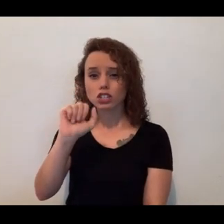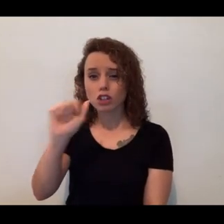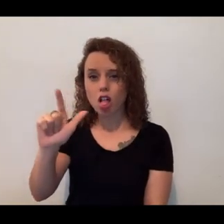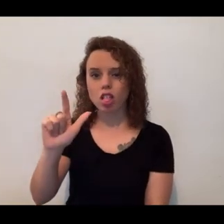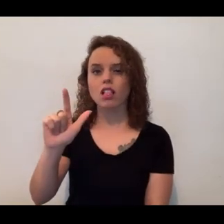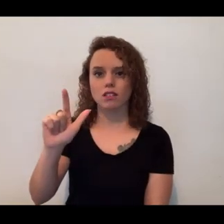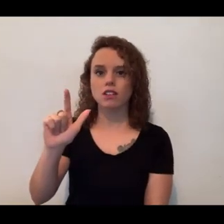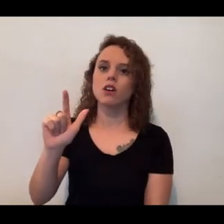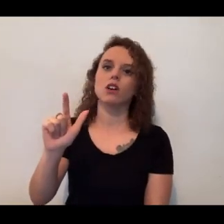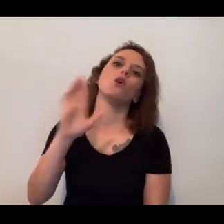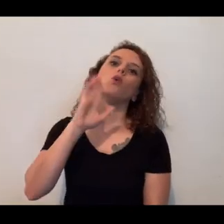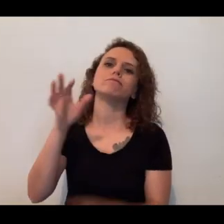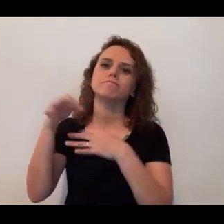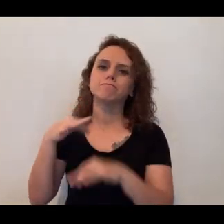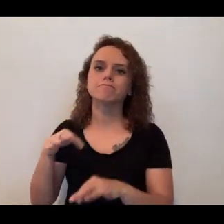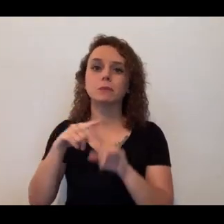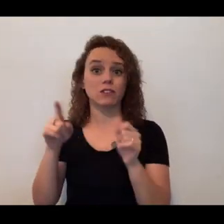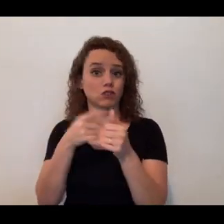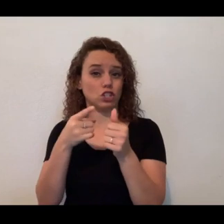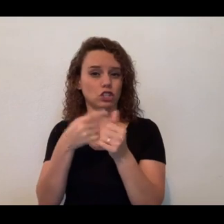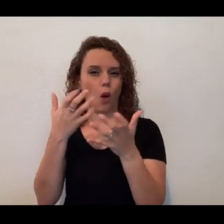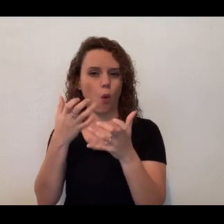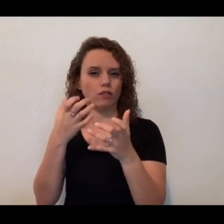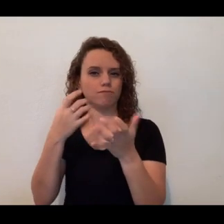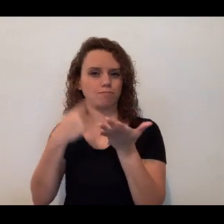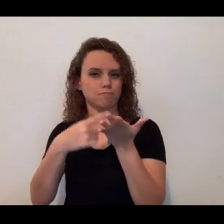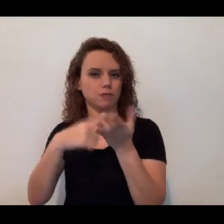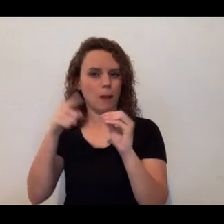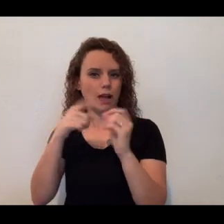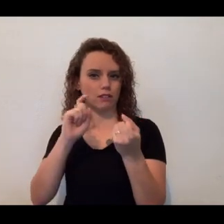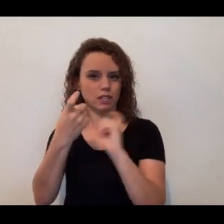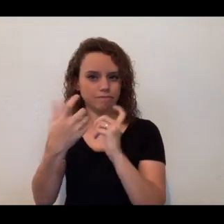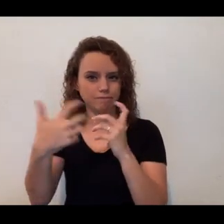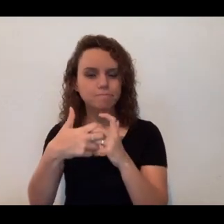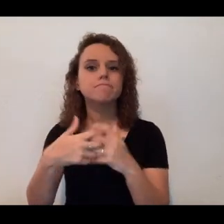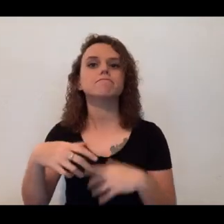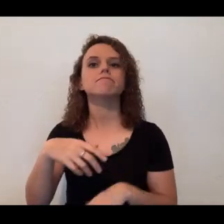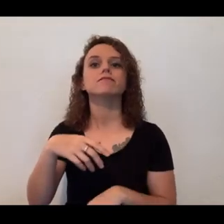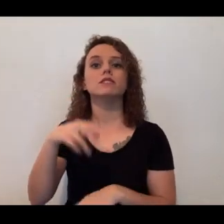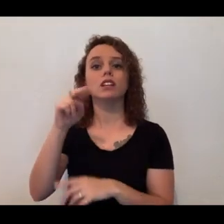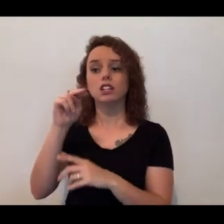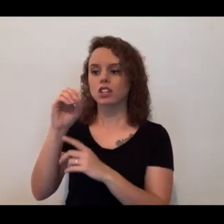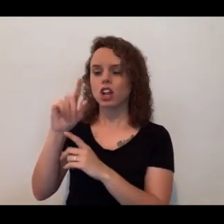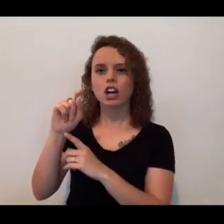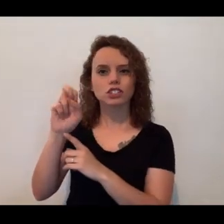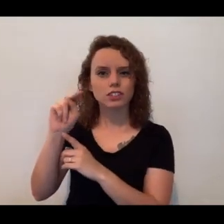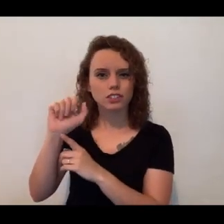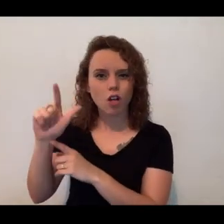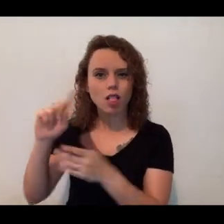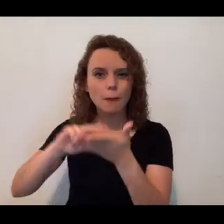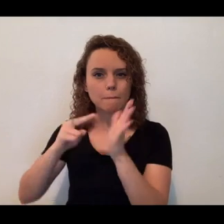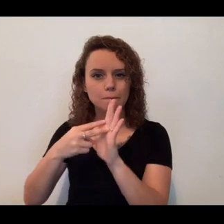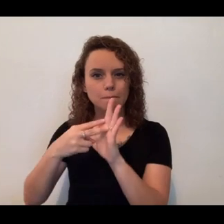she has that make her a really great nocturnal predator. We know nocturnal means that she's out predominantly during the